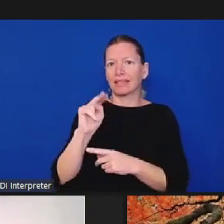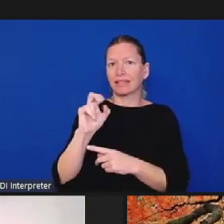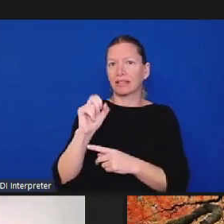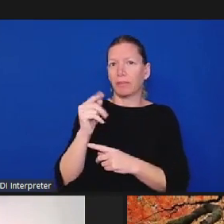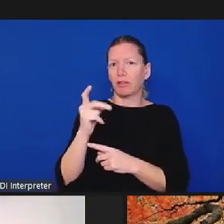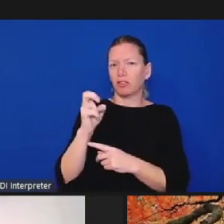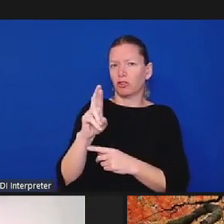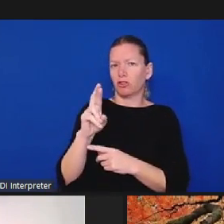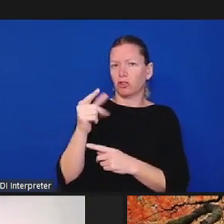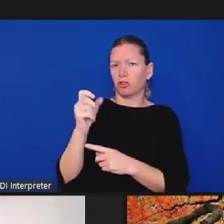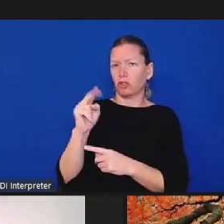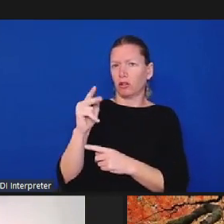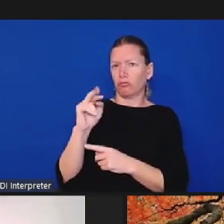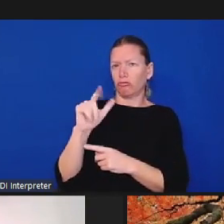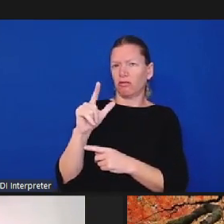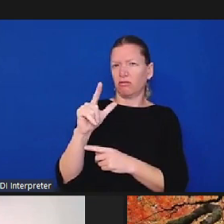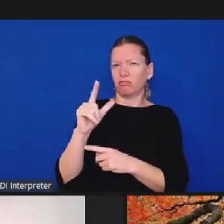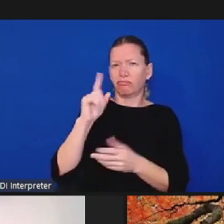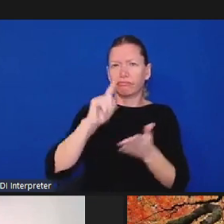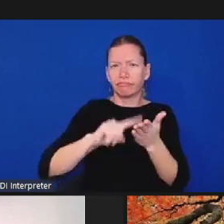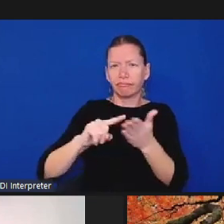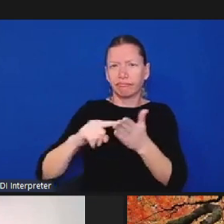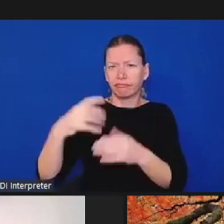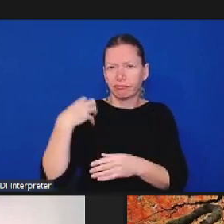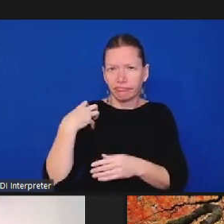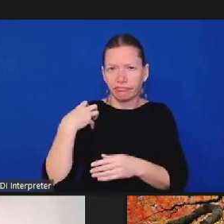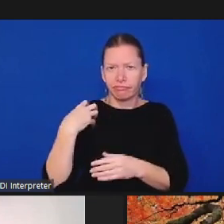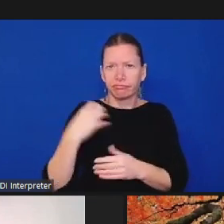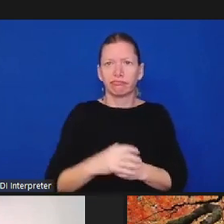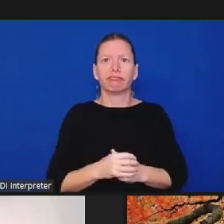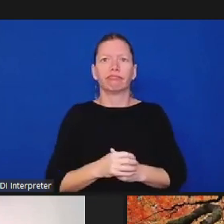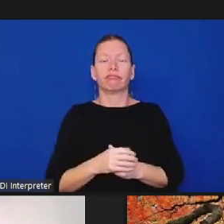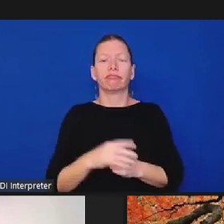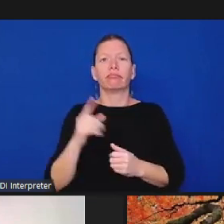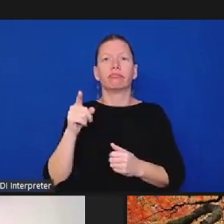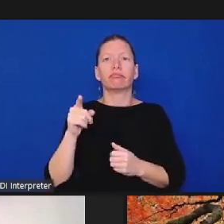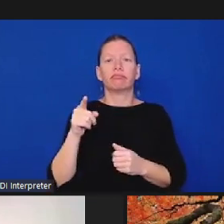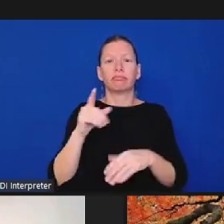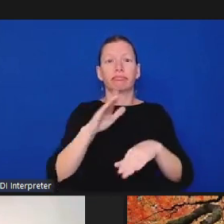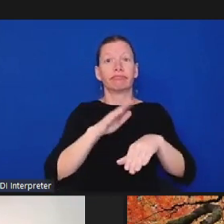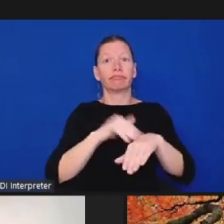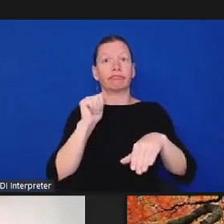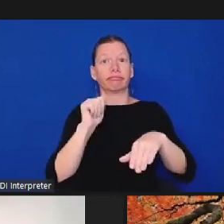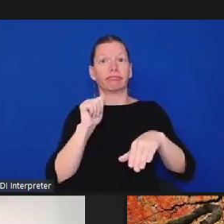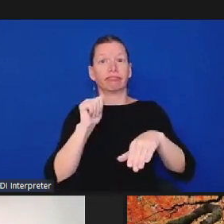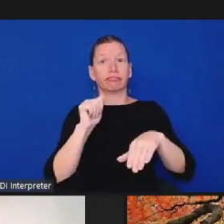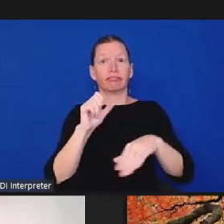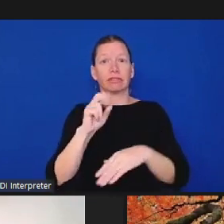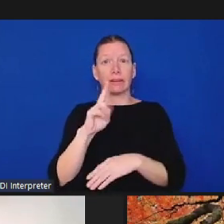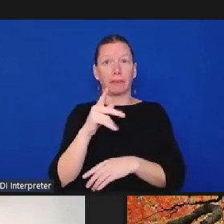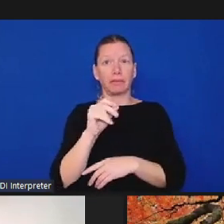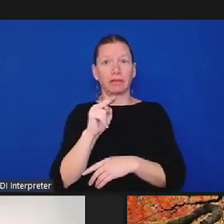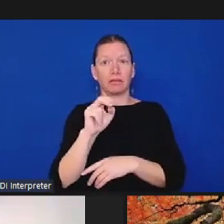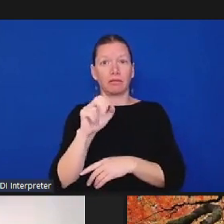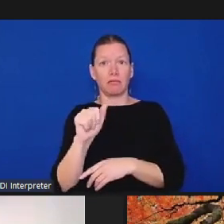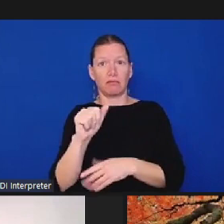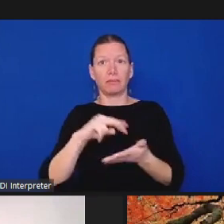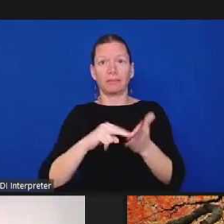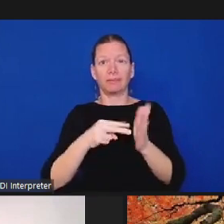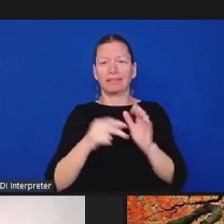to discuss issues, take proactive steps to align community values and law enforcement practices,